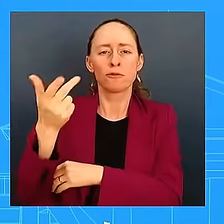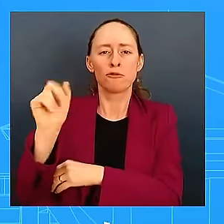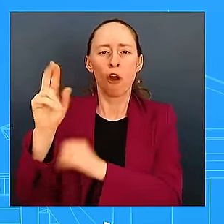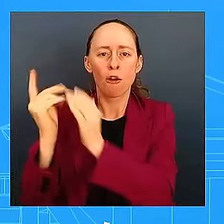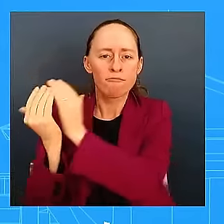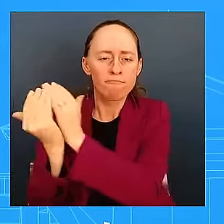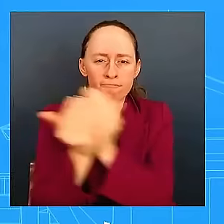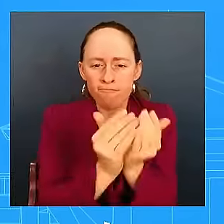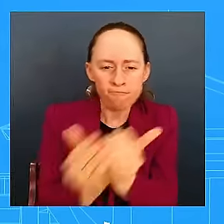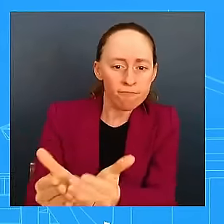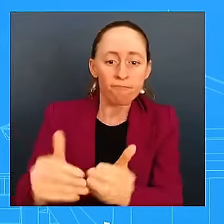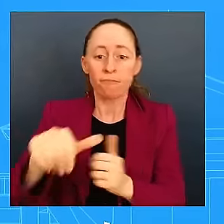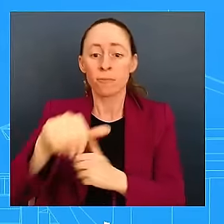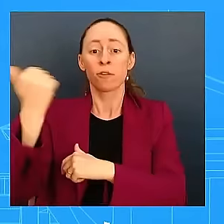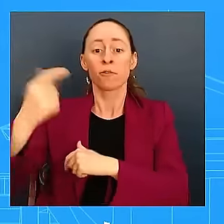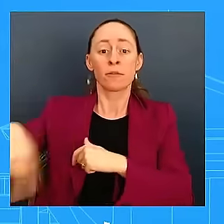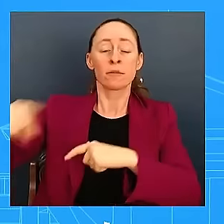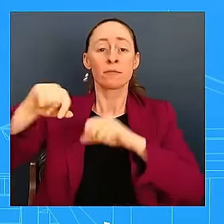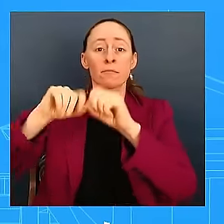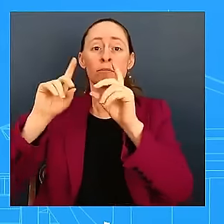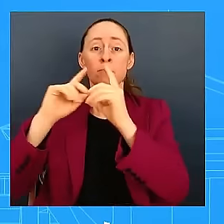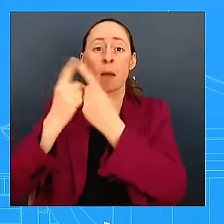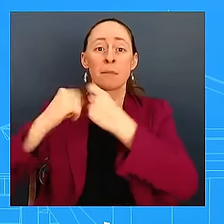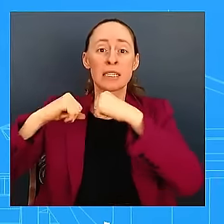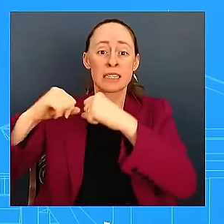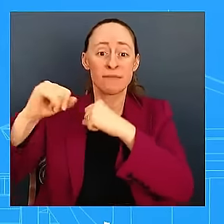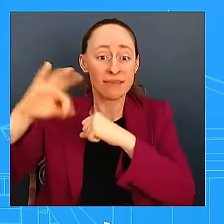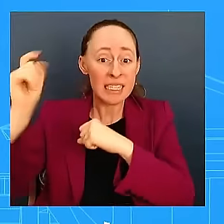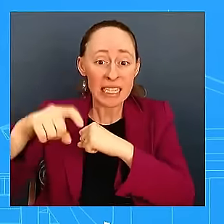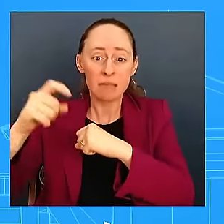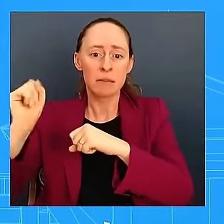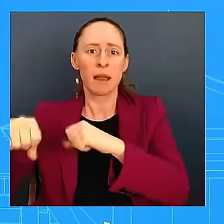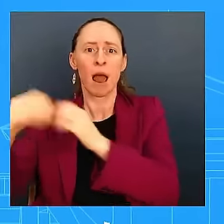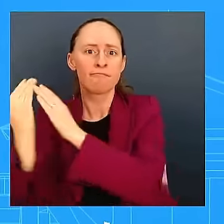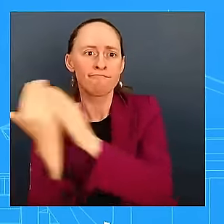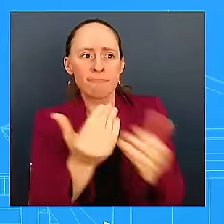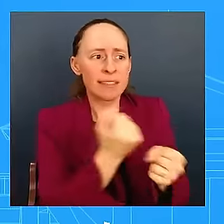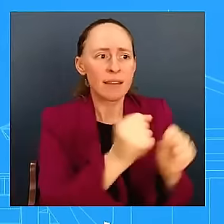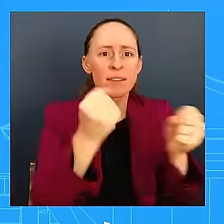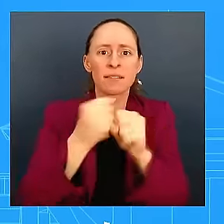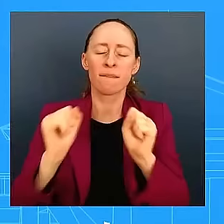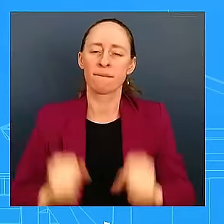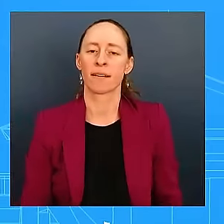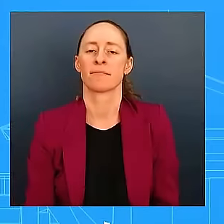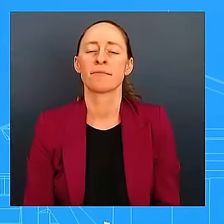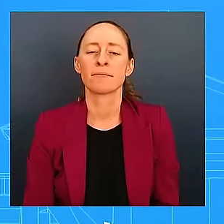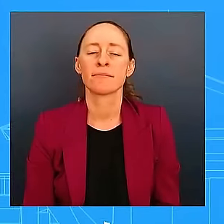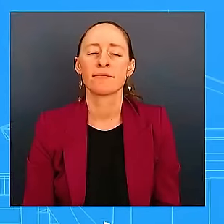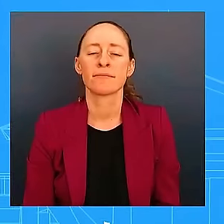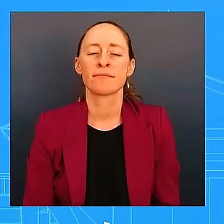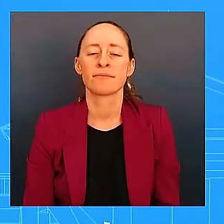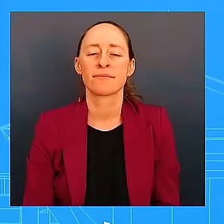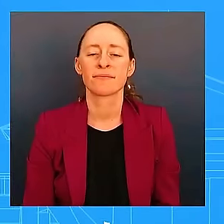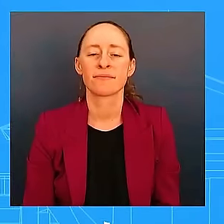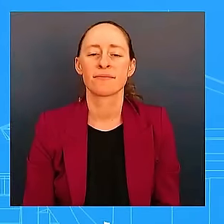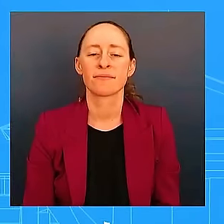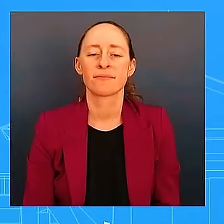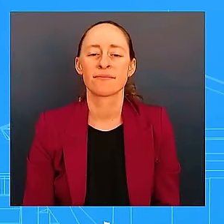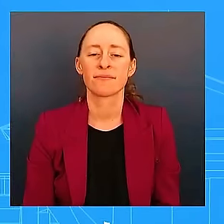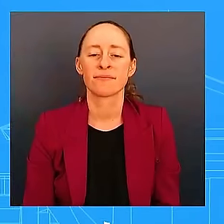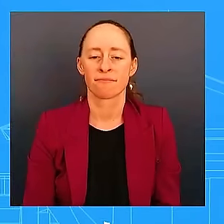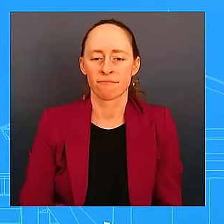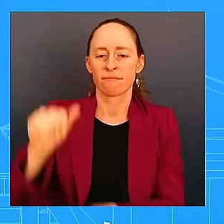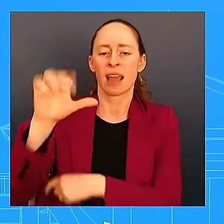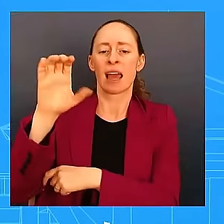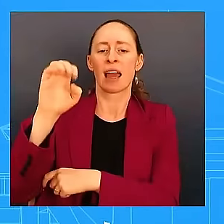as needed. The Army Corps of Engineers has power restoration teams and debris specialists who are going to be able to help restore